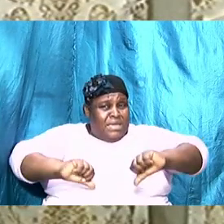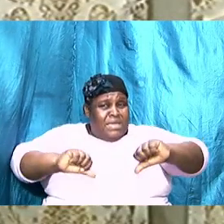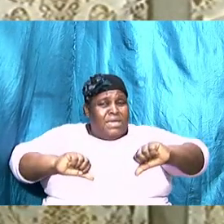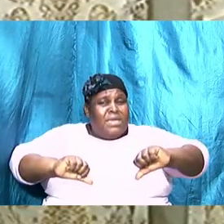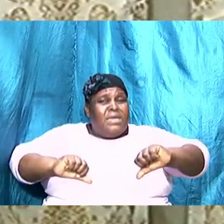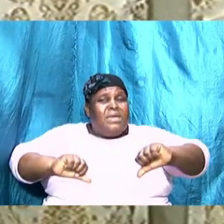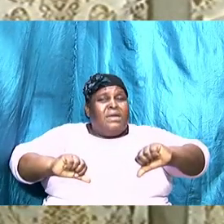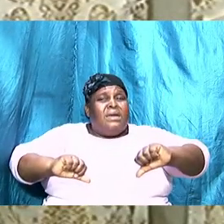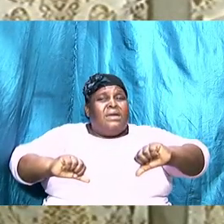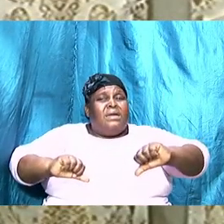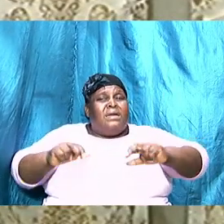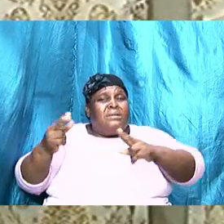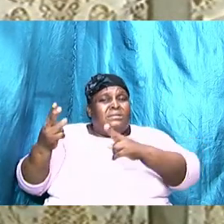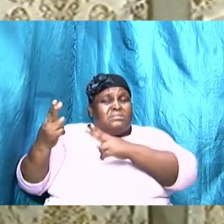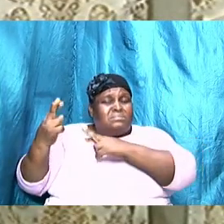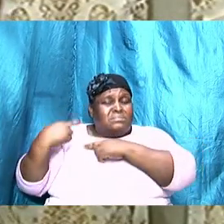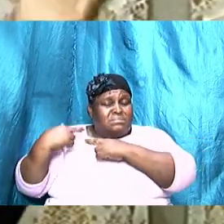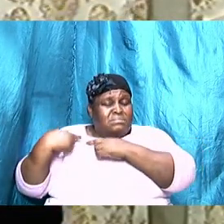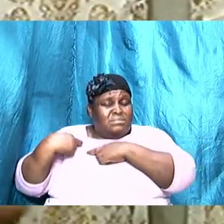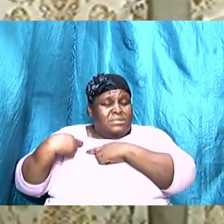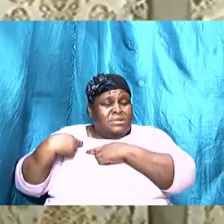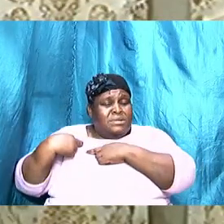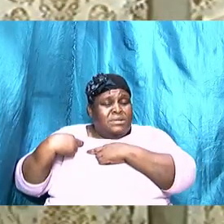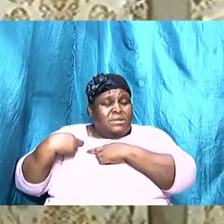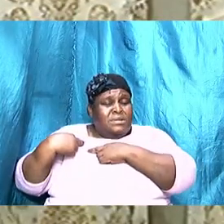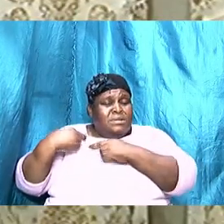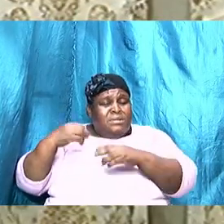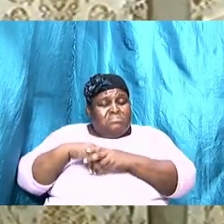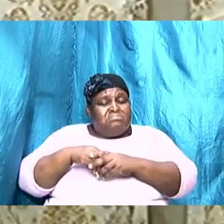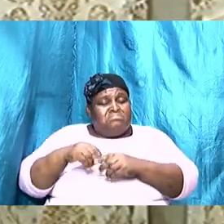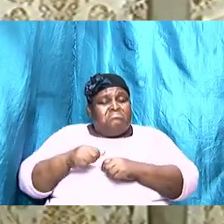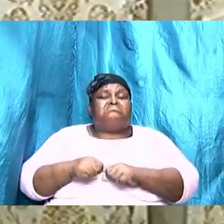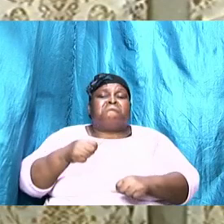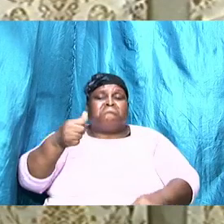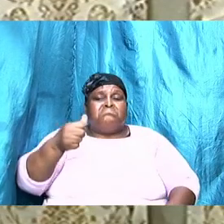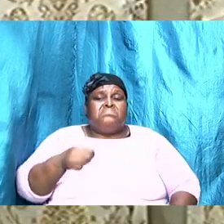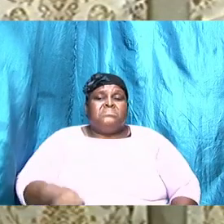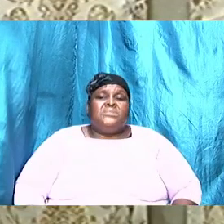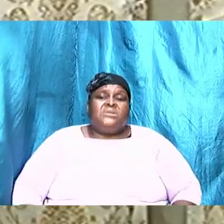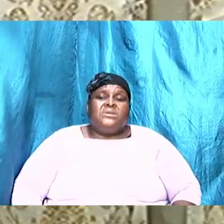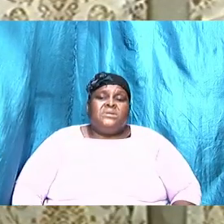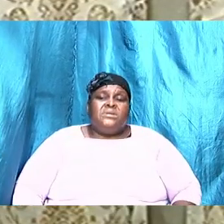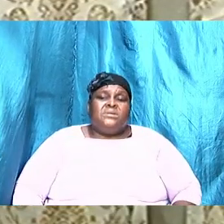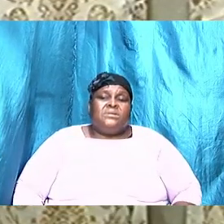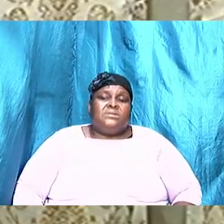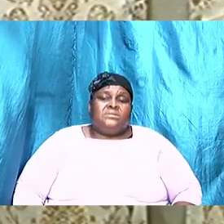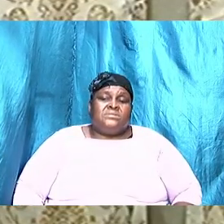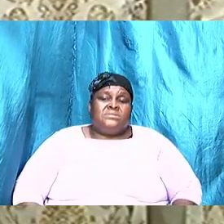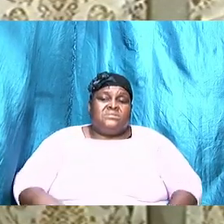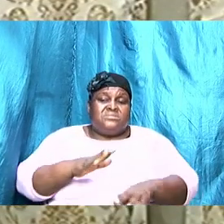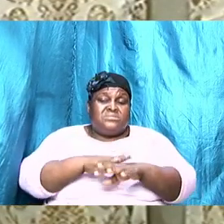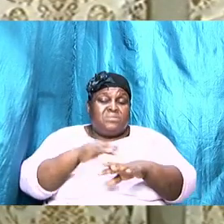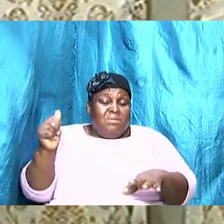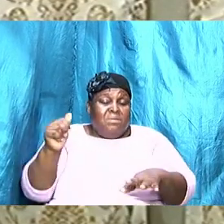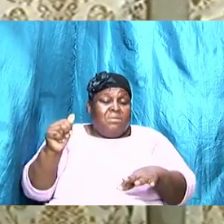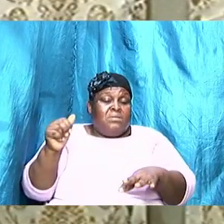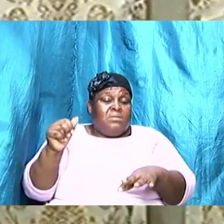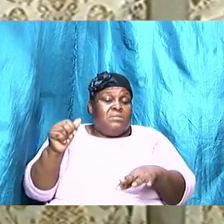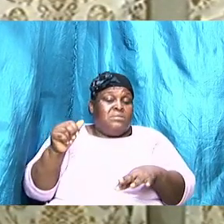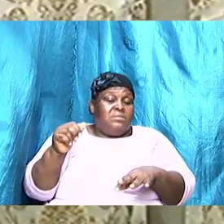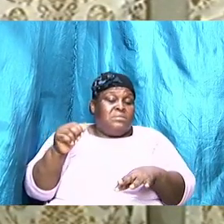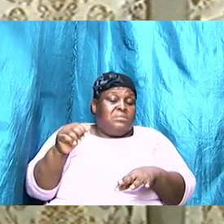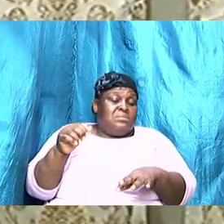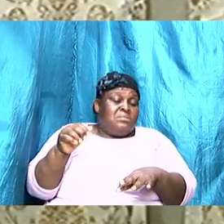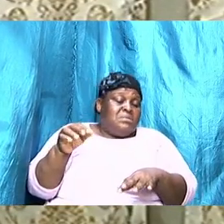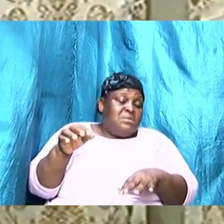that is dominant in his area he's called an infidel Paul was talking to Christians